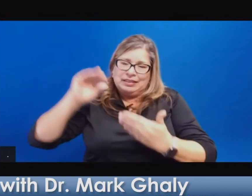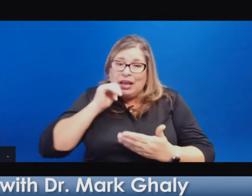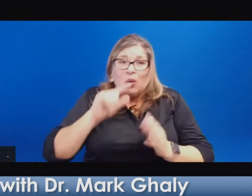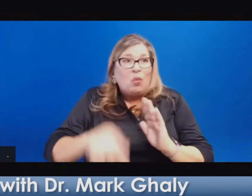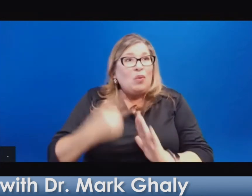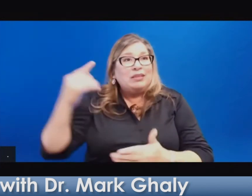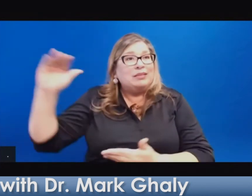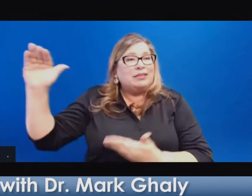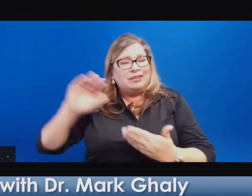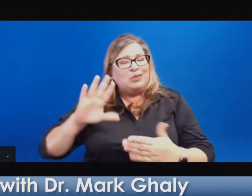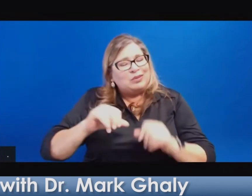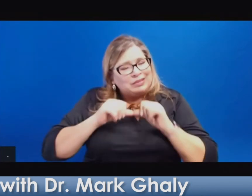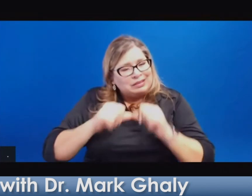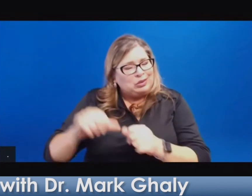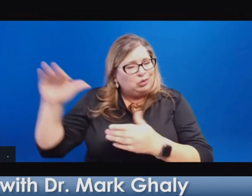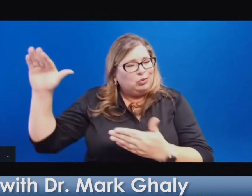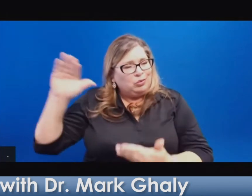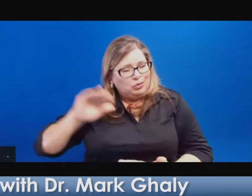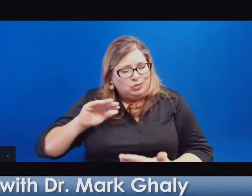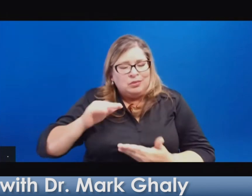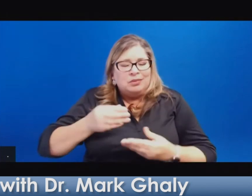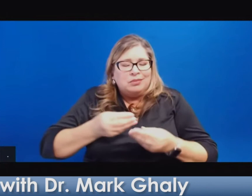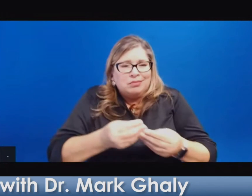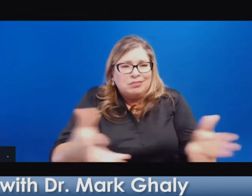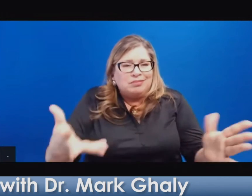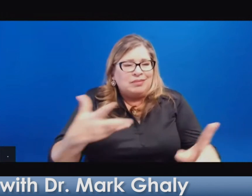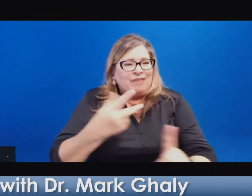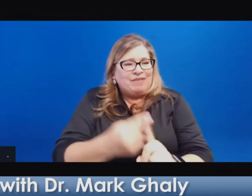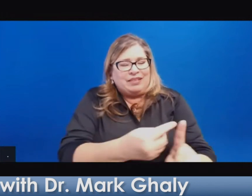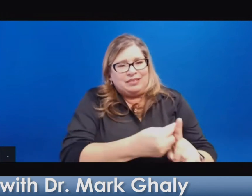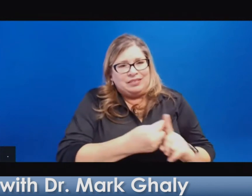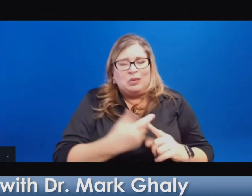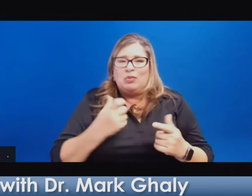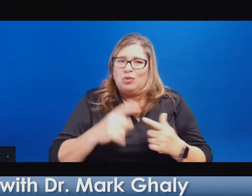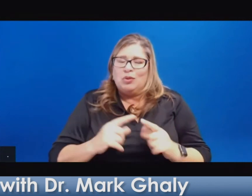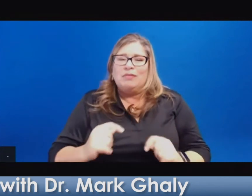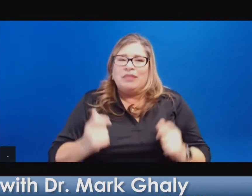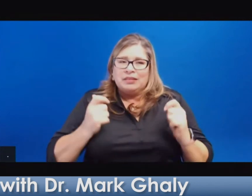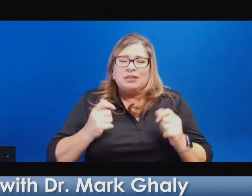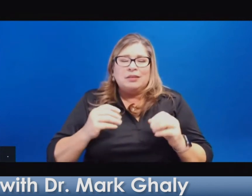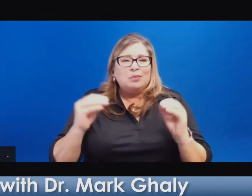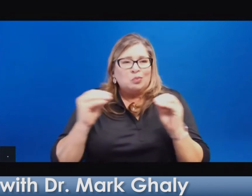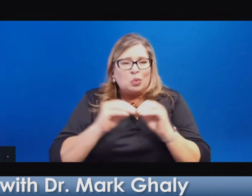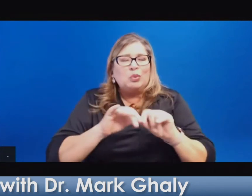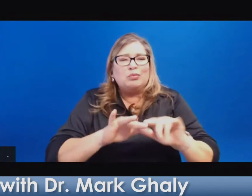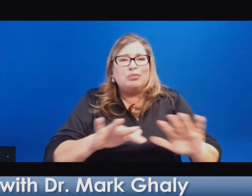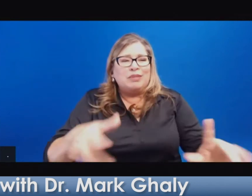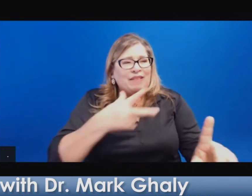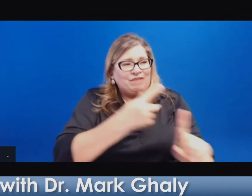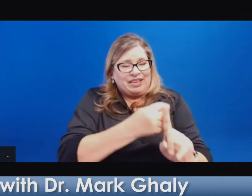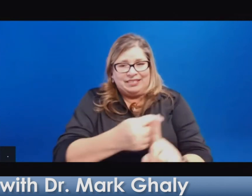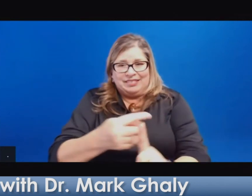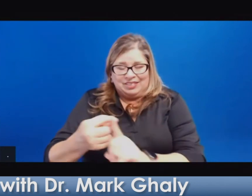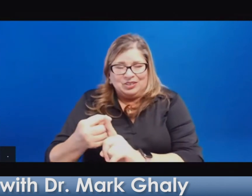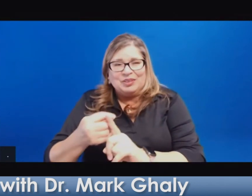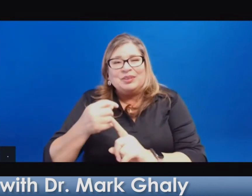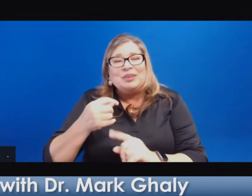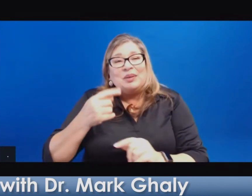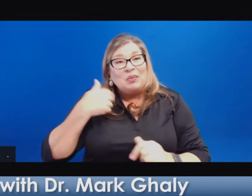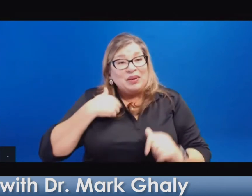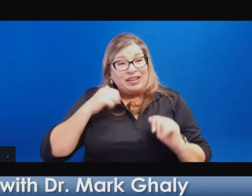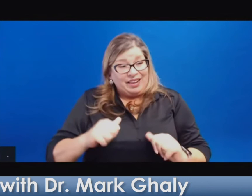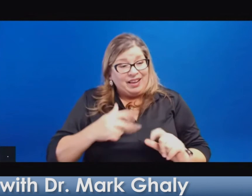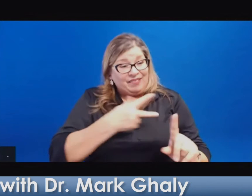issue and that we will begin to increase that pace of vaccines in the state because that supply from our federal